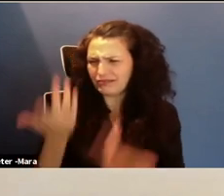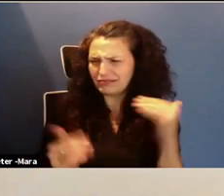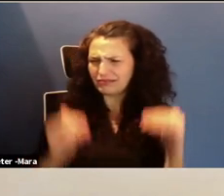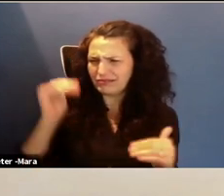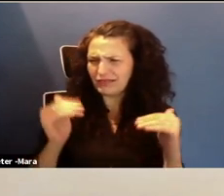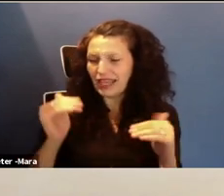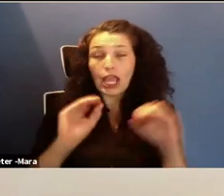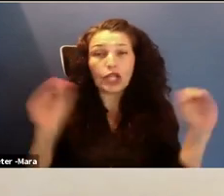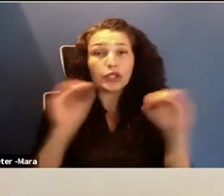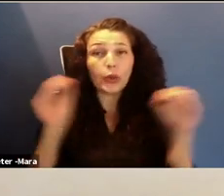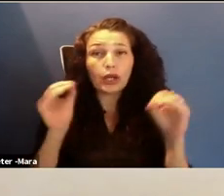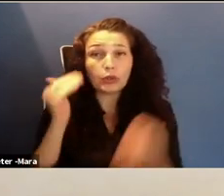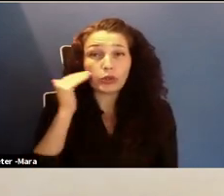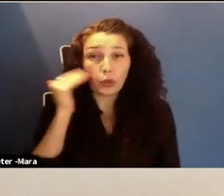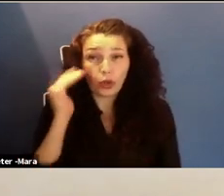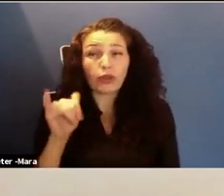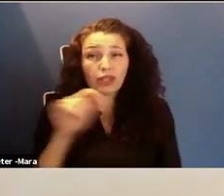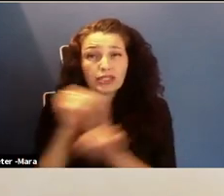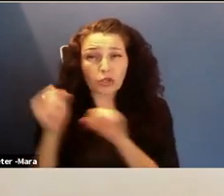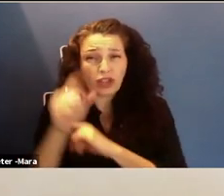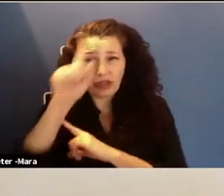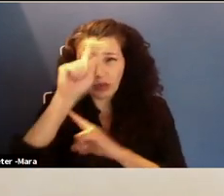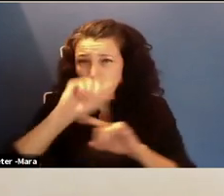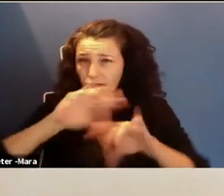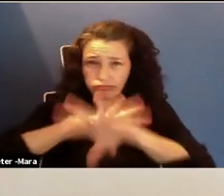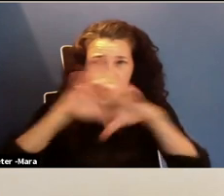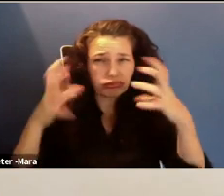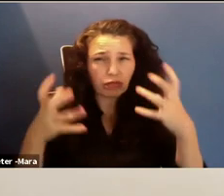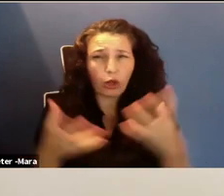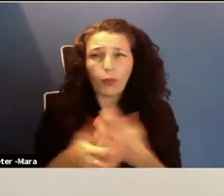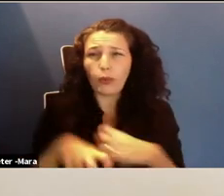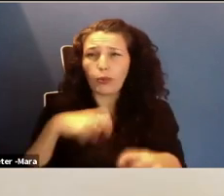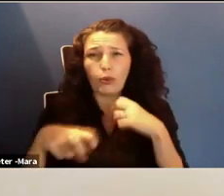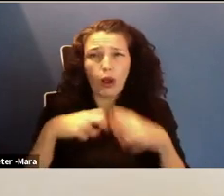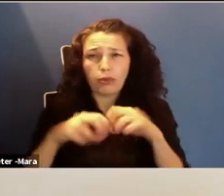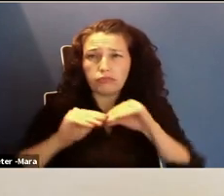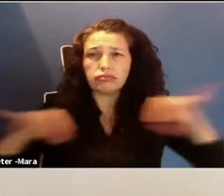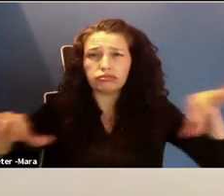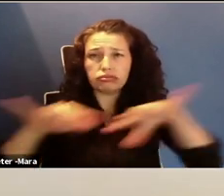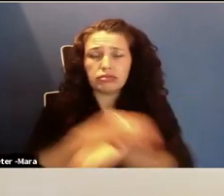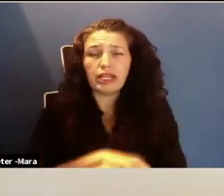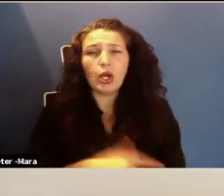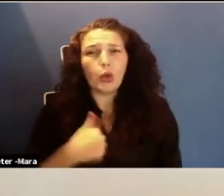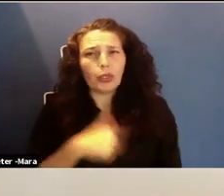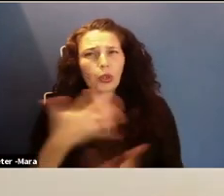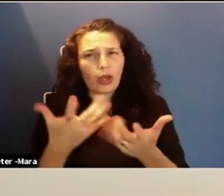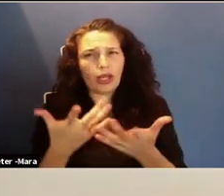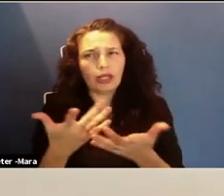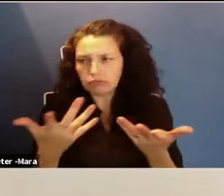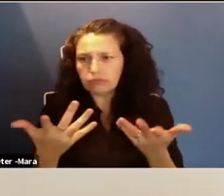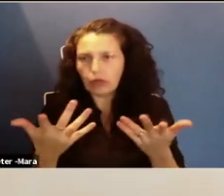enormous global problem. We all want to try to get rid of bias against against women.